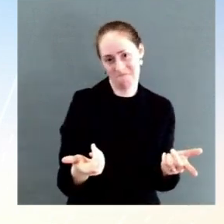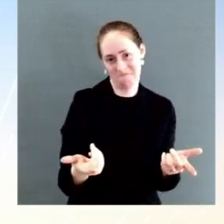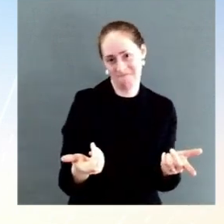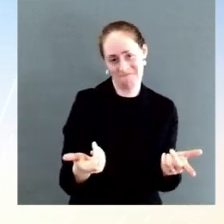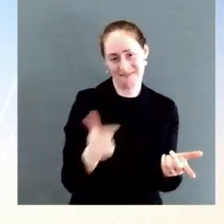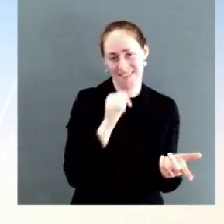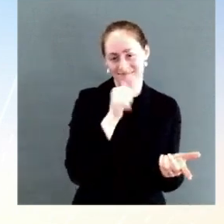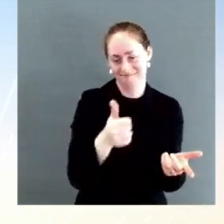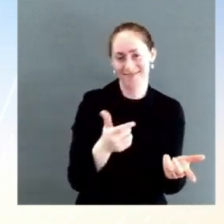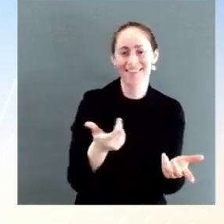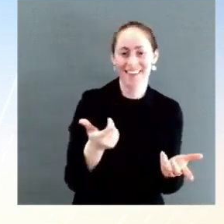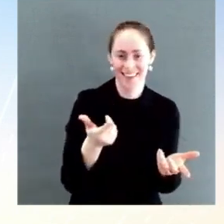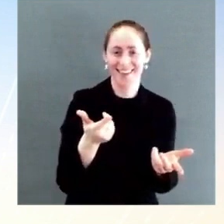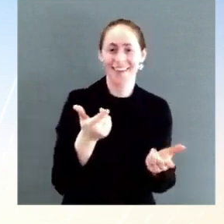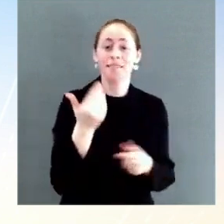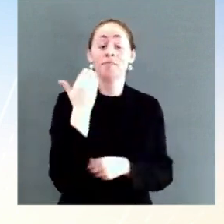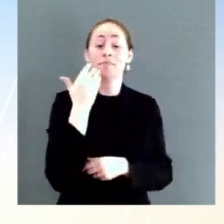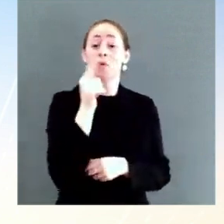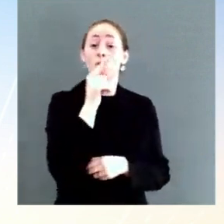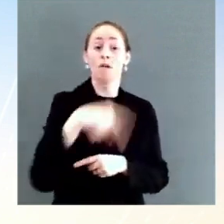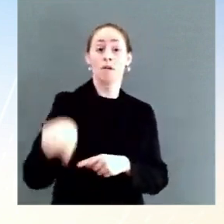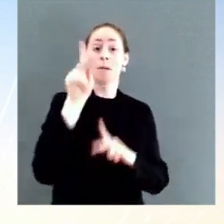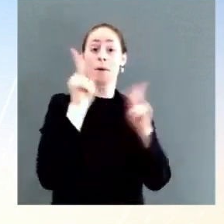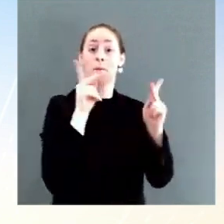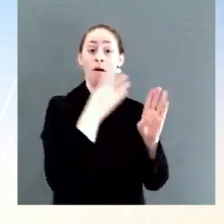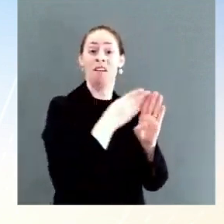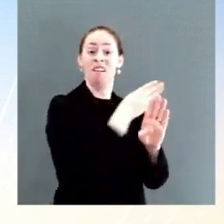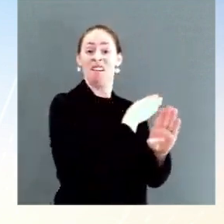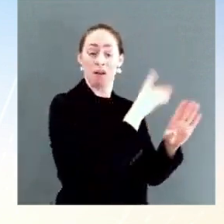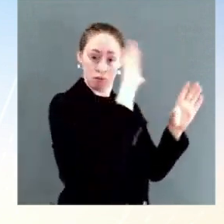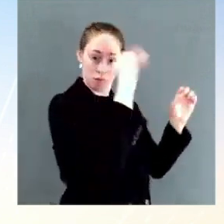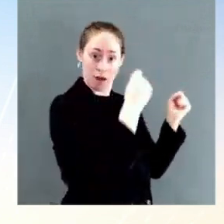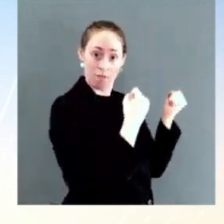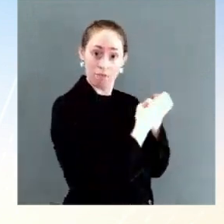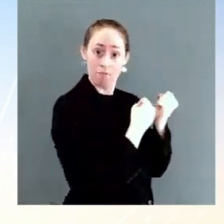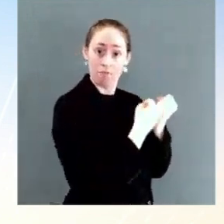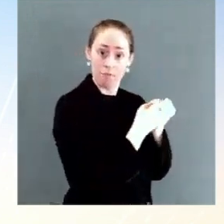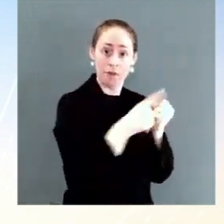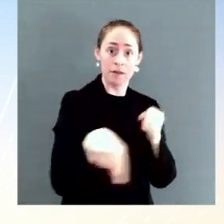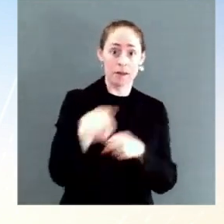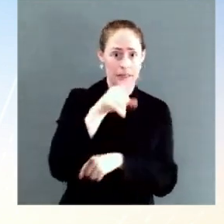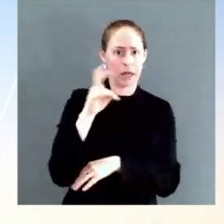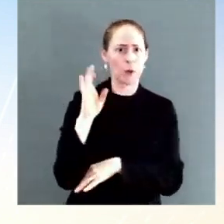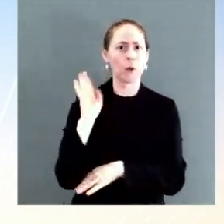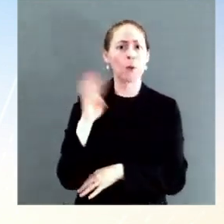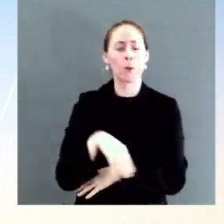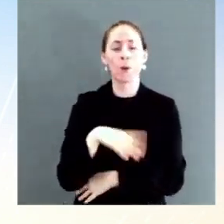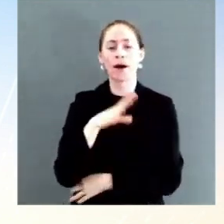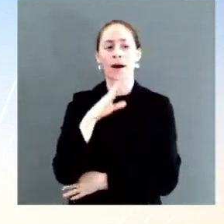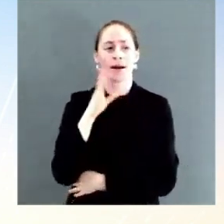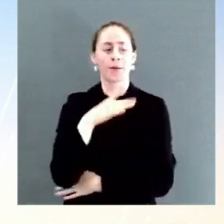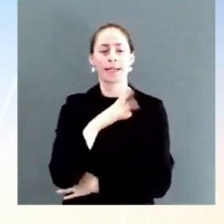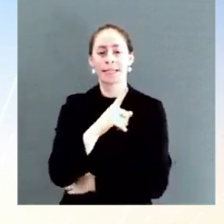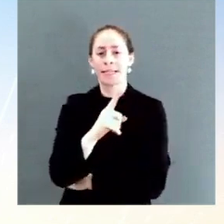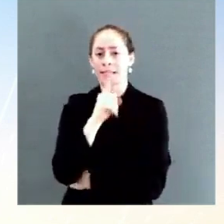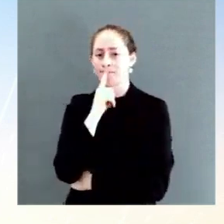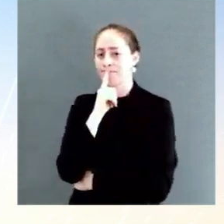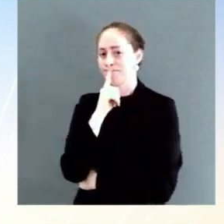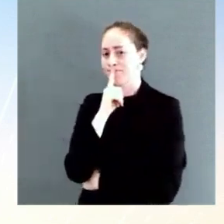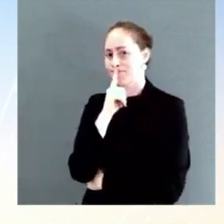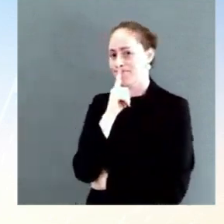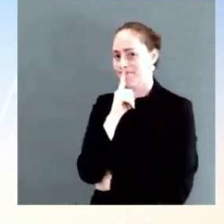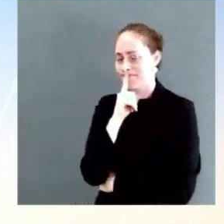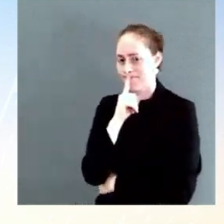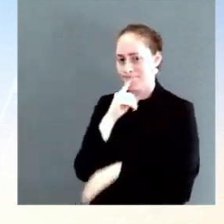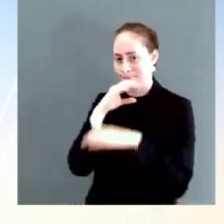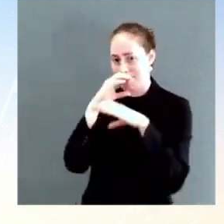withheld information reportedly about testing positive and appeared apparently at a debate, also held events at the White House